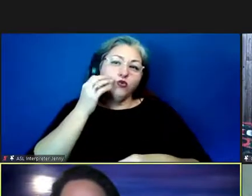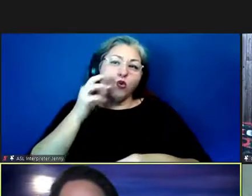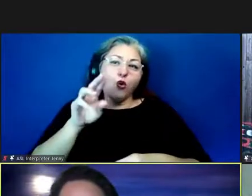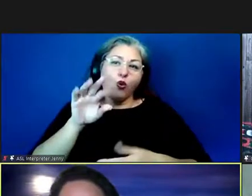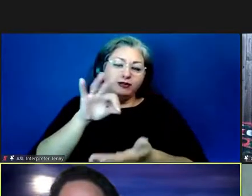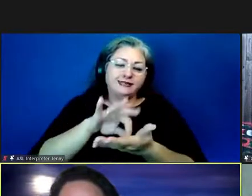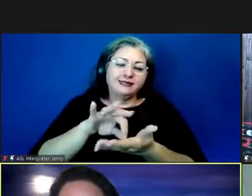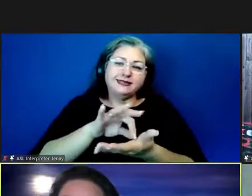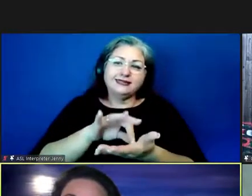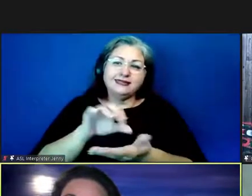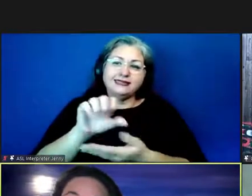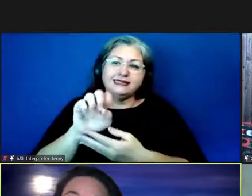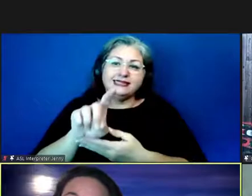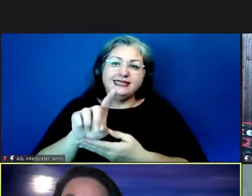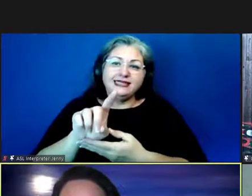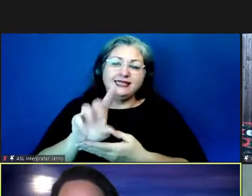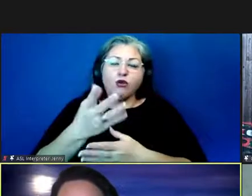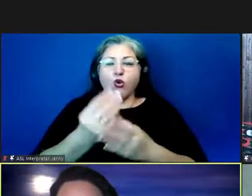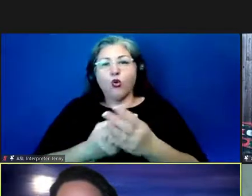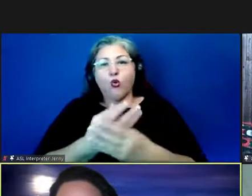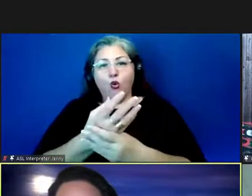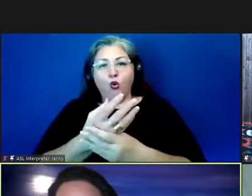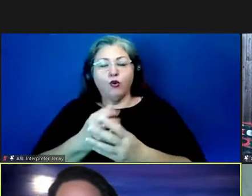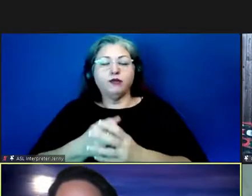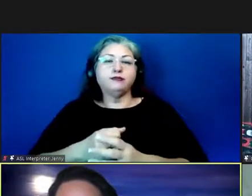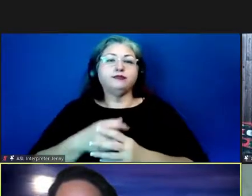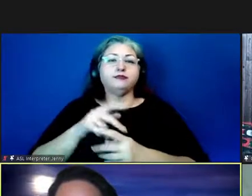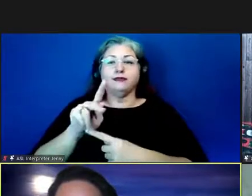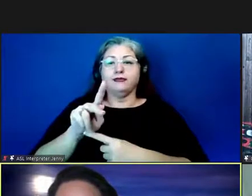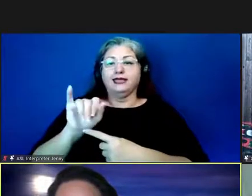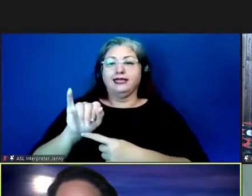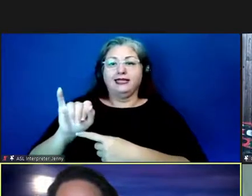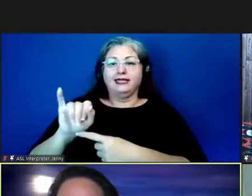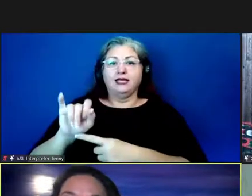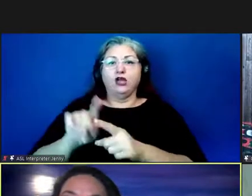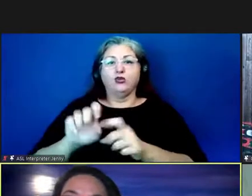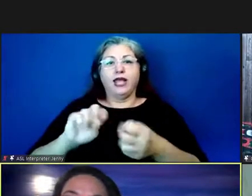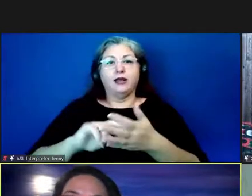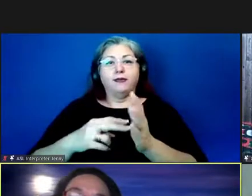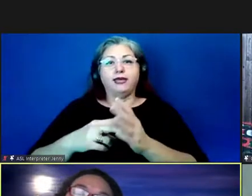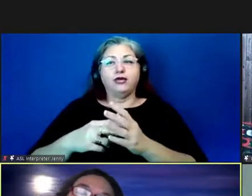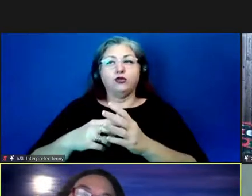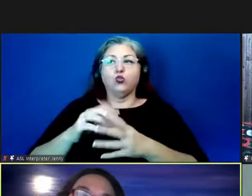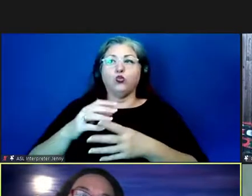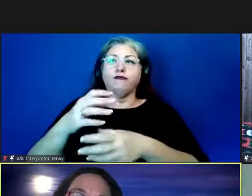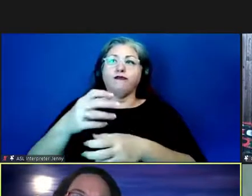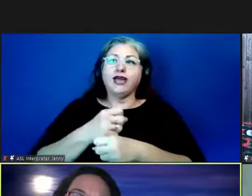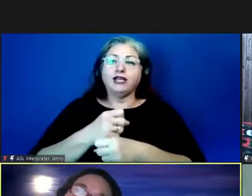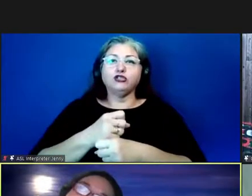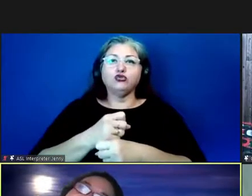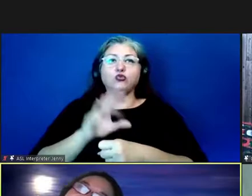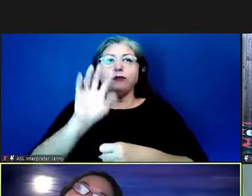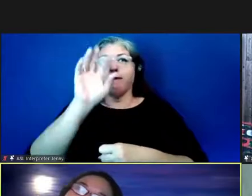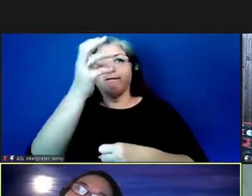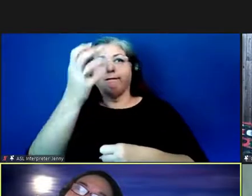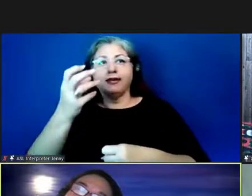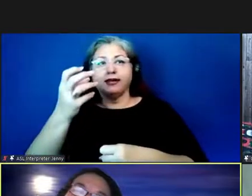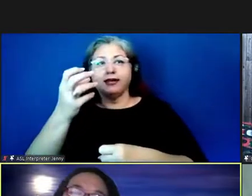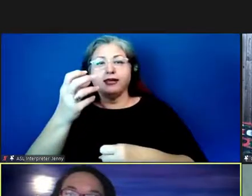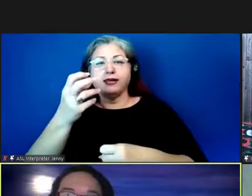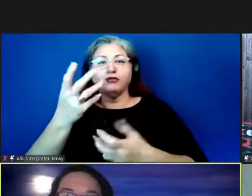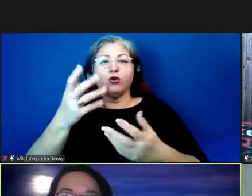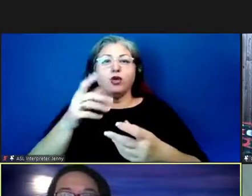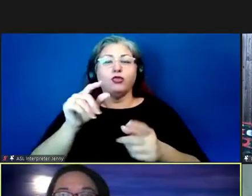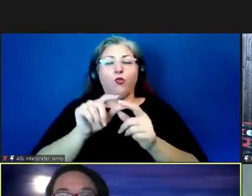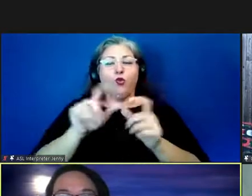um or to grow right and ki can also mean to fetch pluck or pick so he put the word